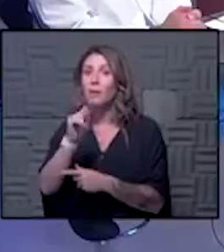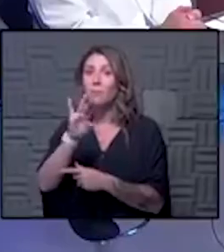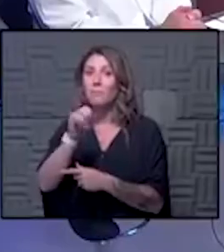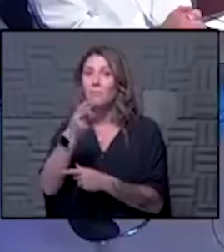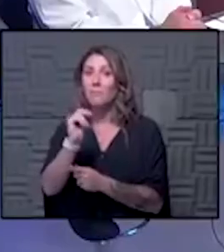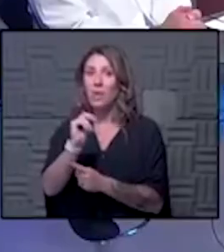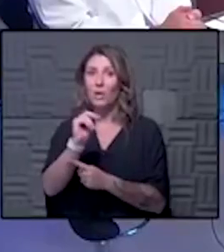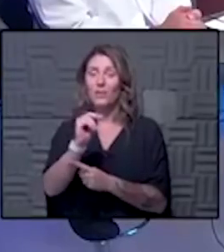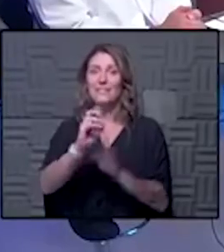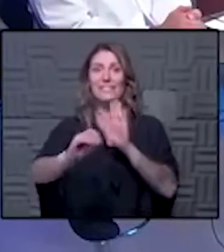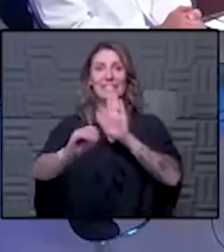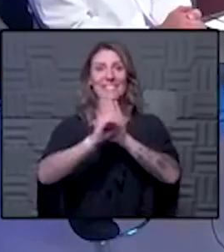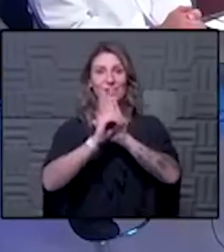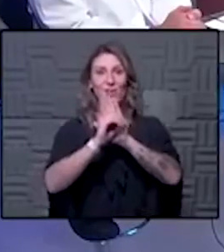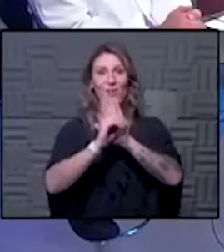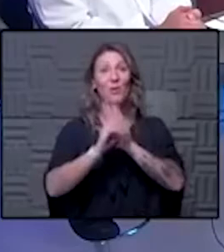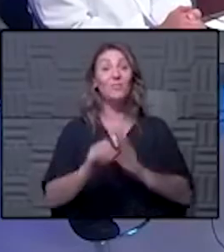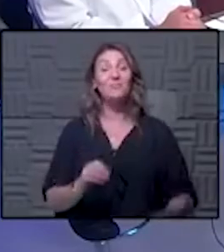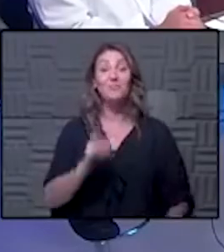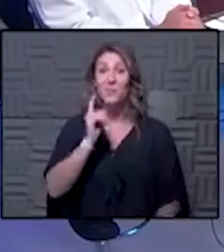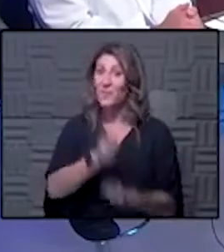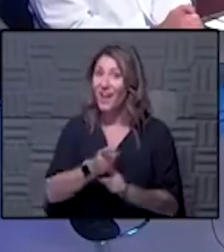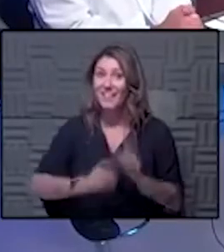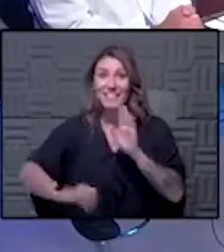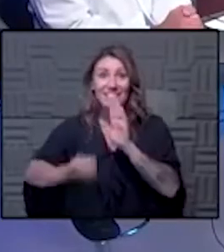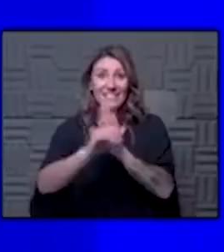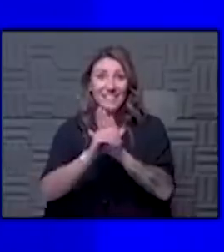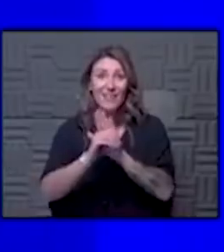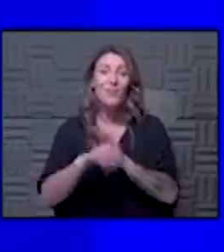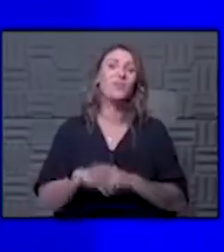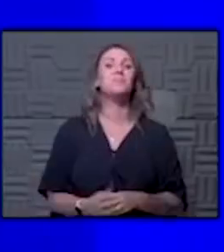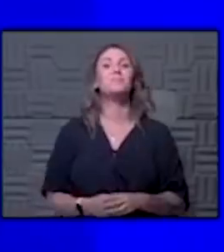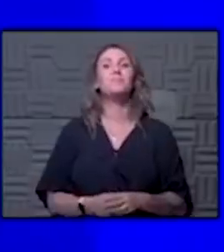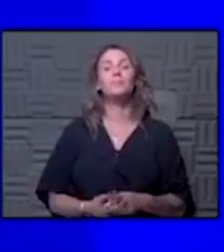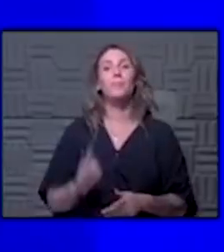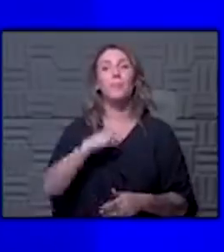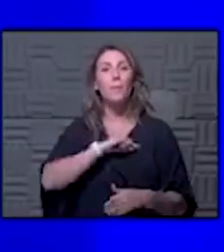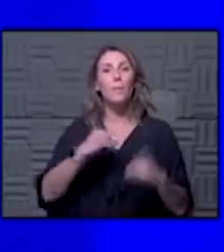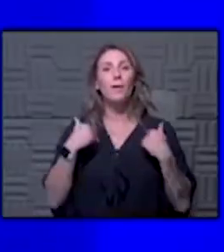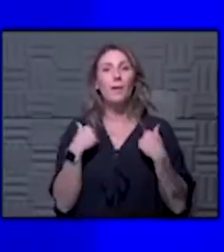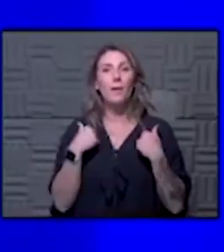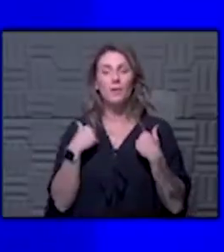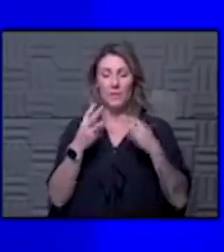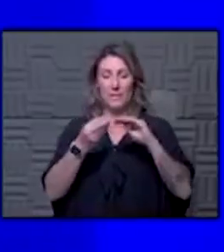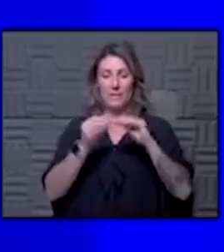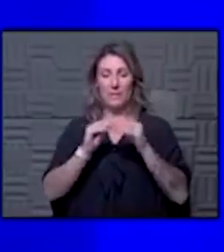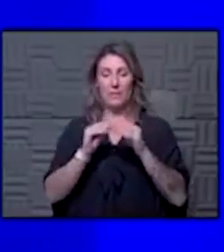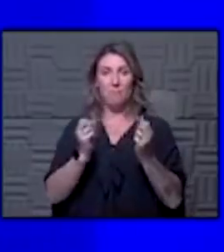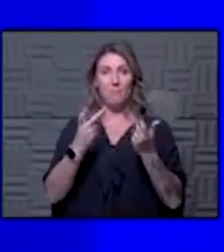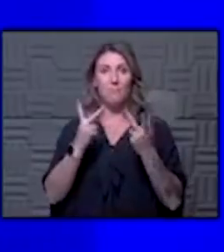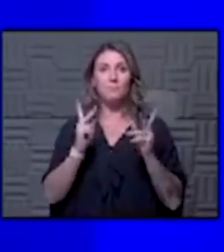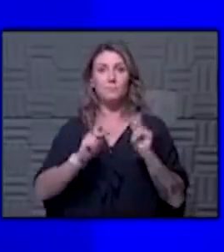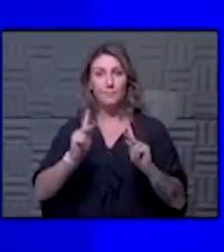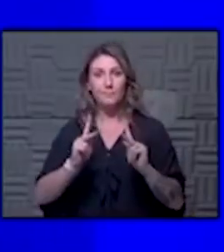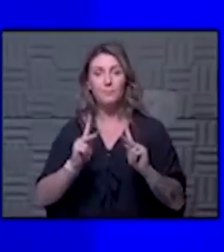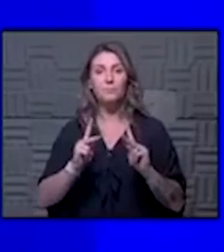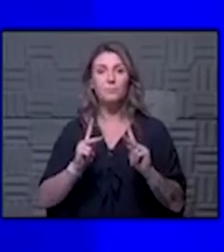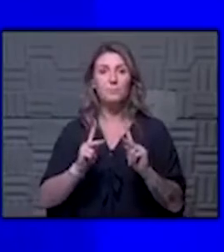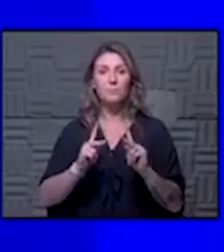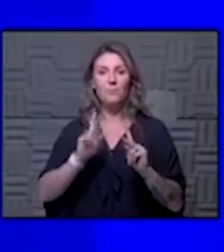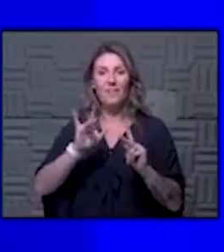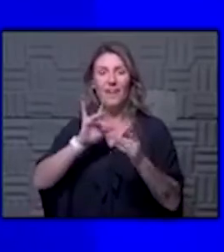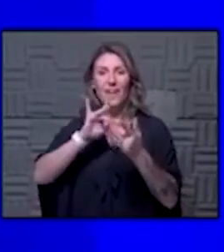I'm gonna say zero I think it's darn right it is zero now we do you know we have a number of people on these